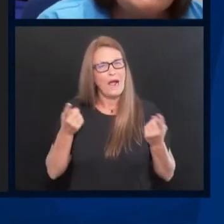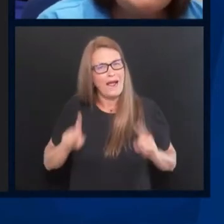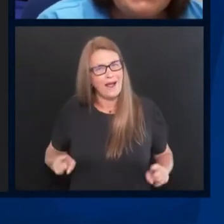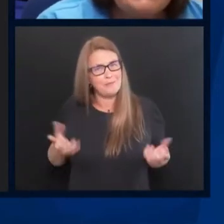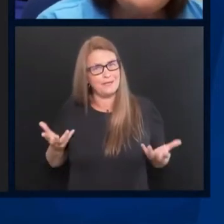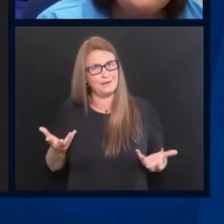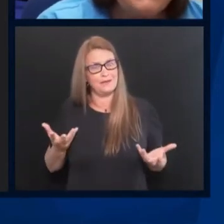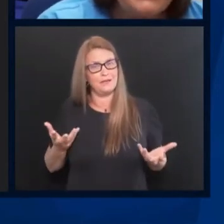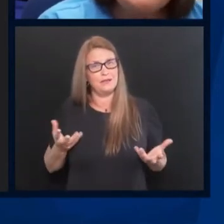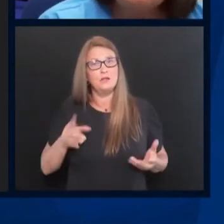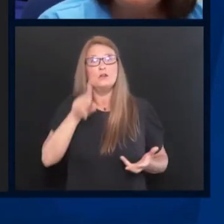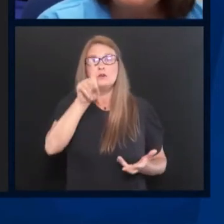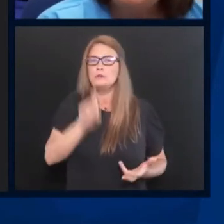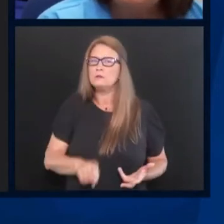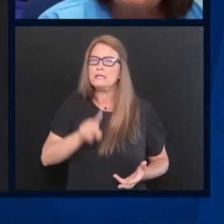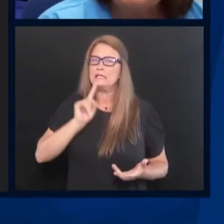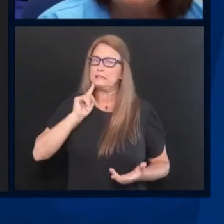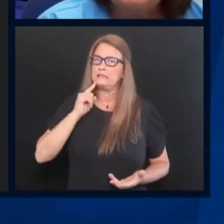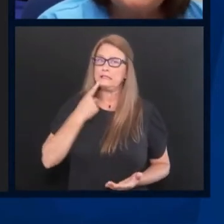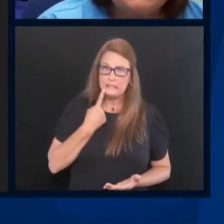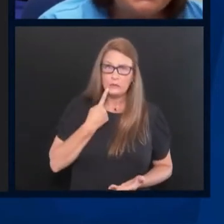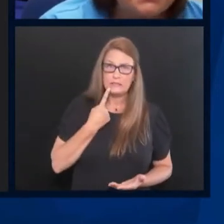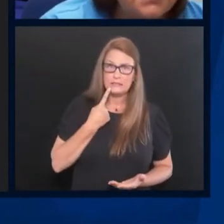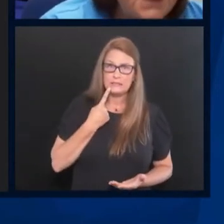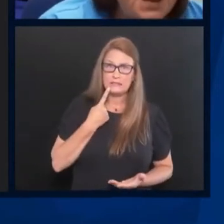You need to take this very serious.